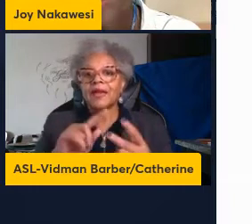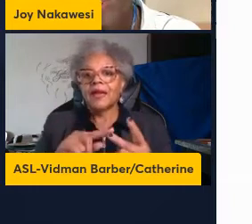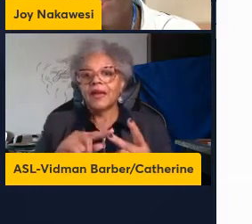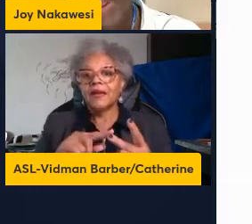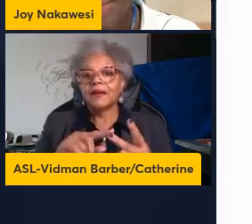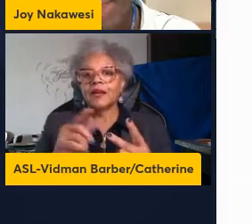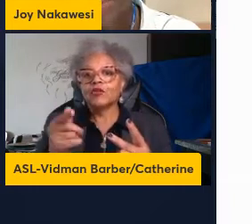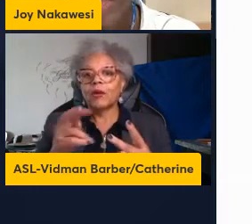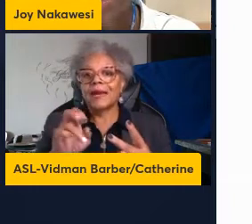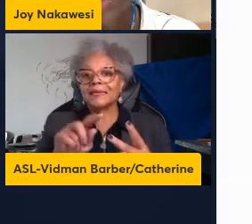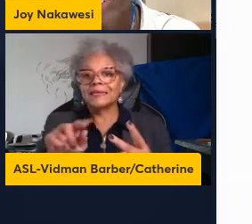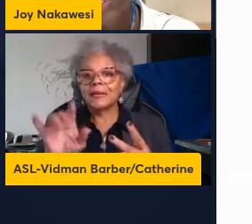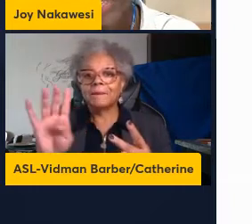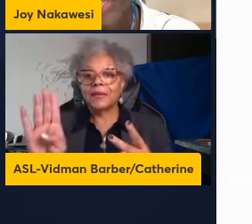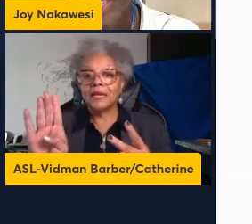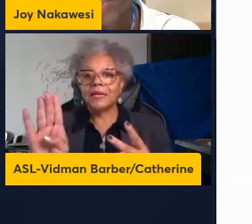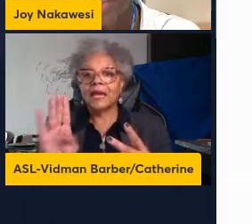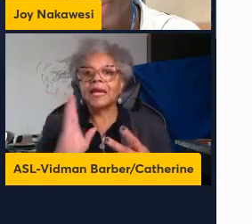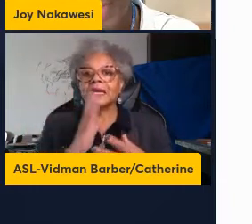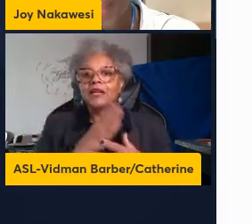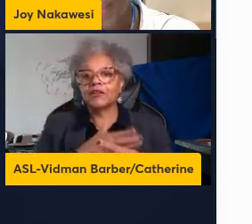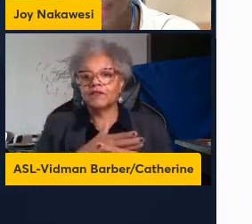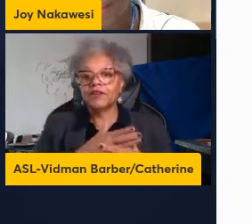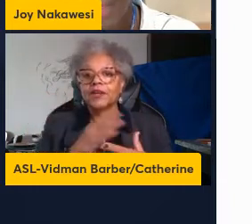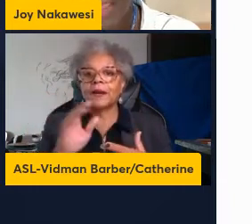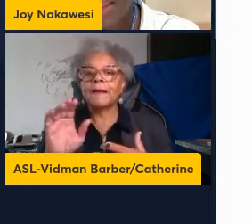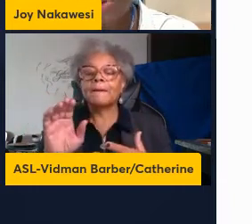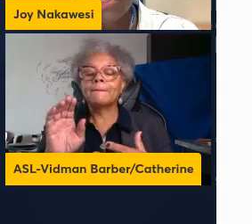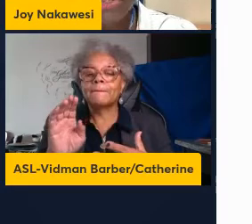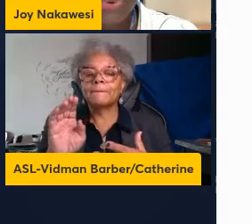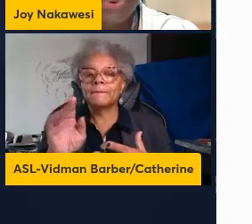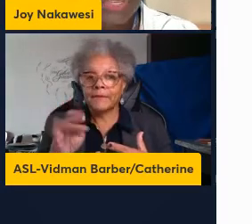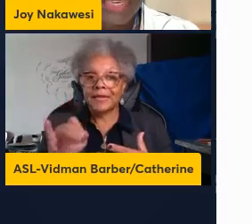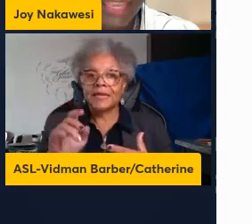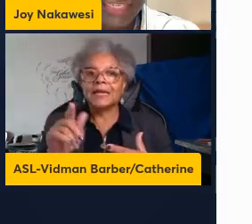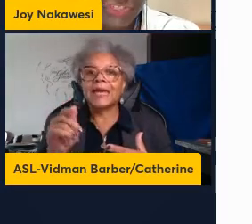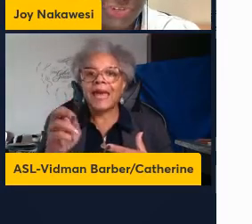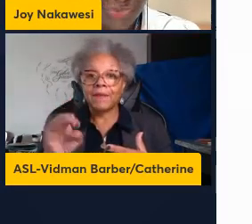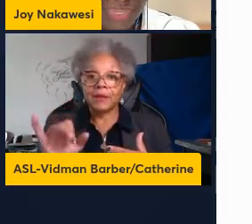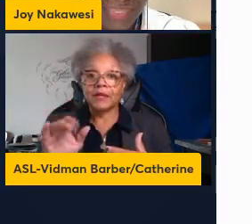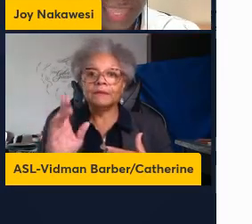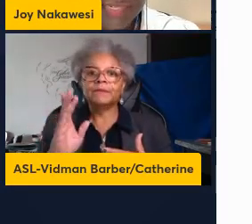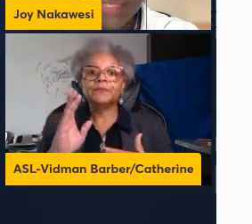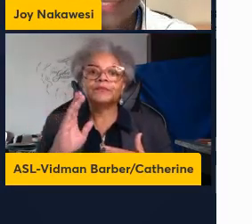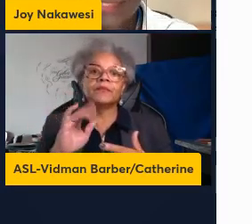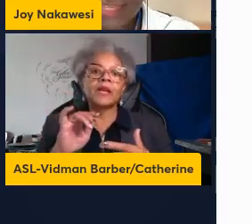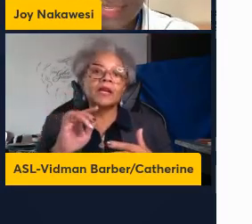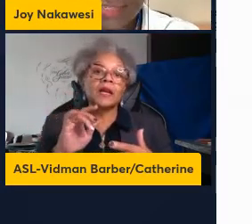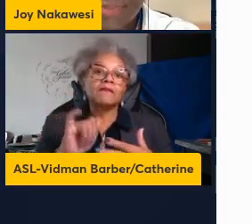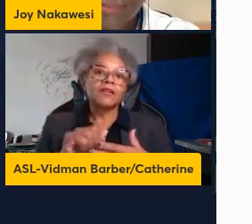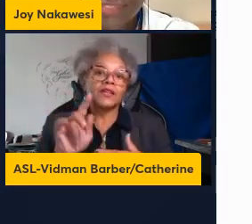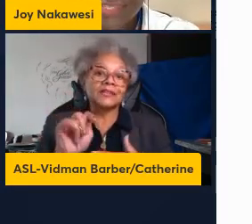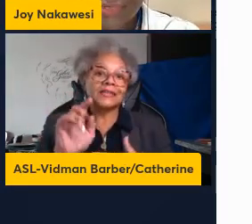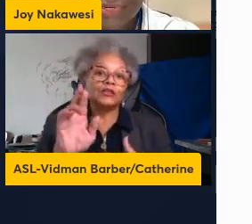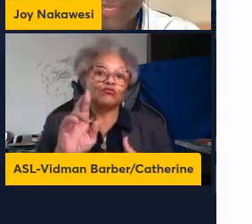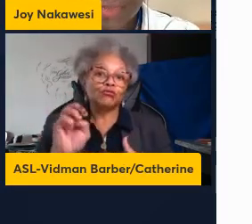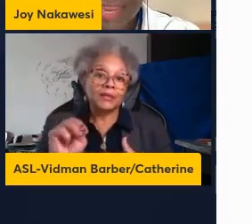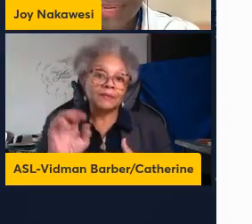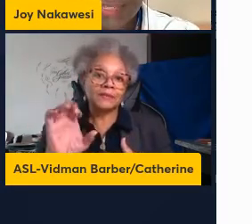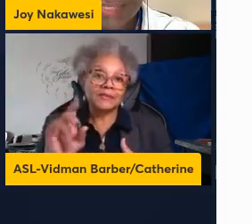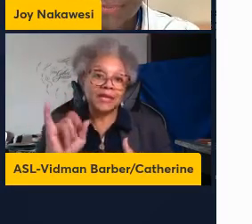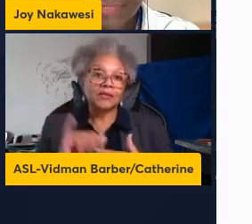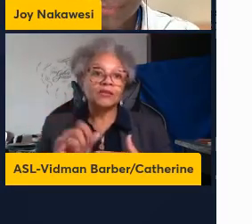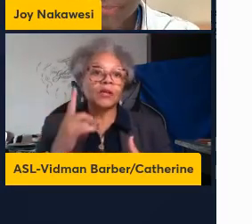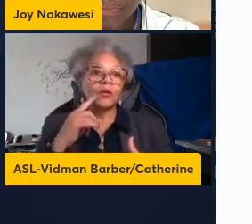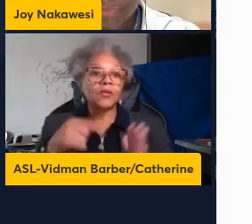B and interferon gamma producing T-REM cells also clearly showing that distinct Mavs signaling